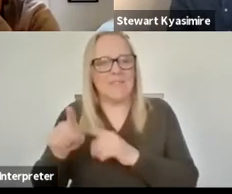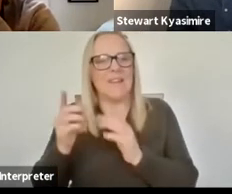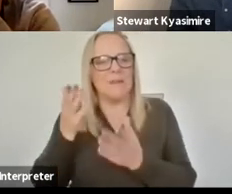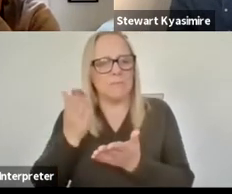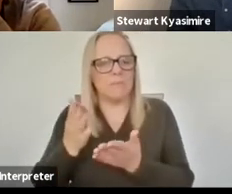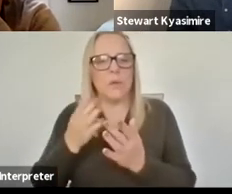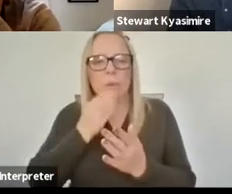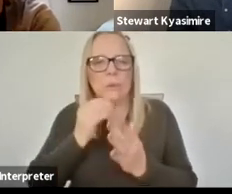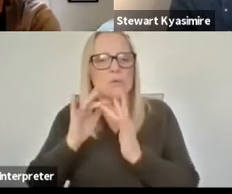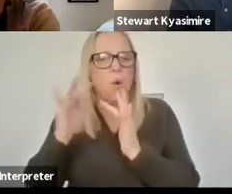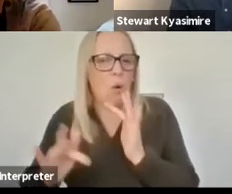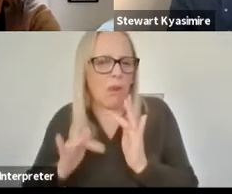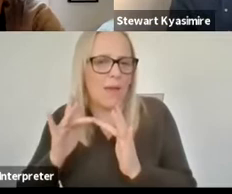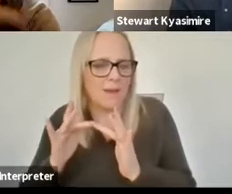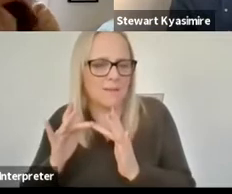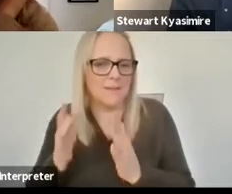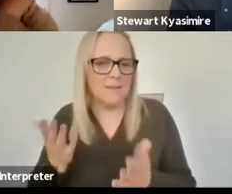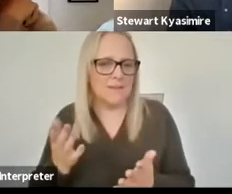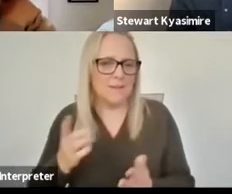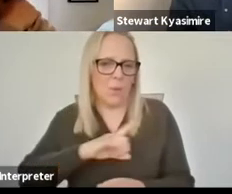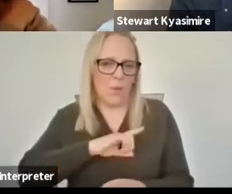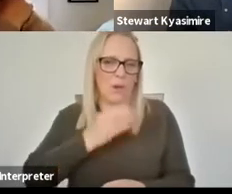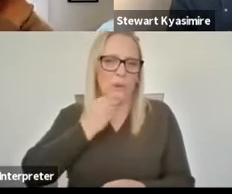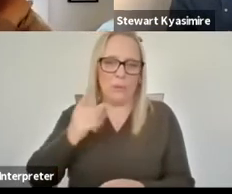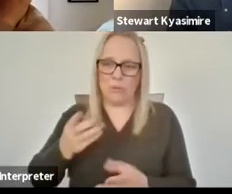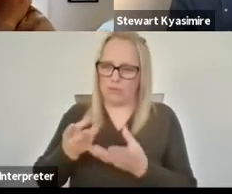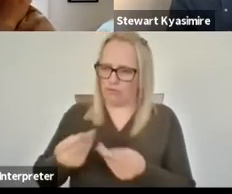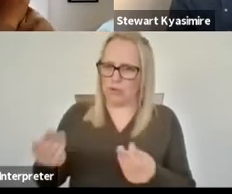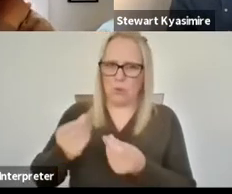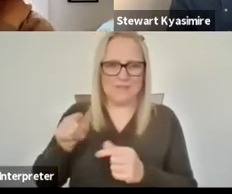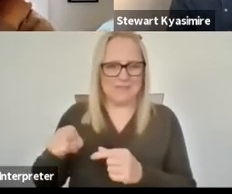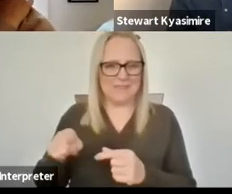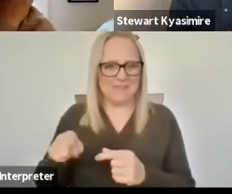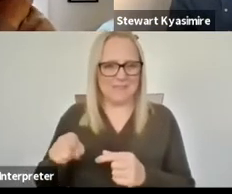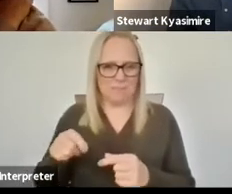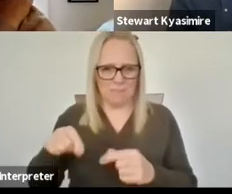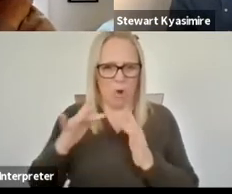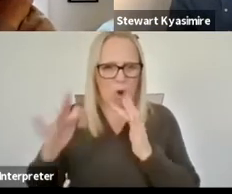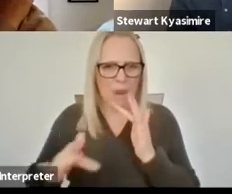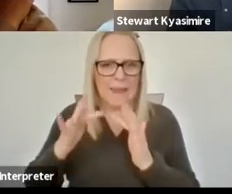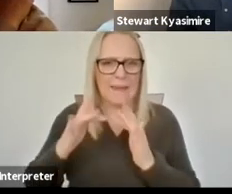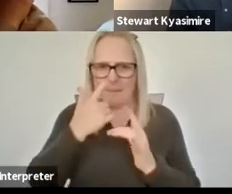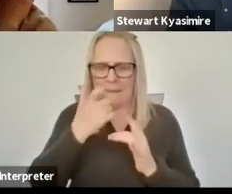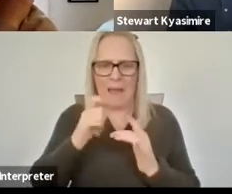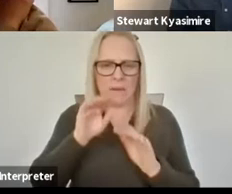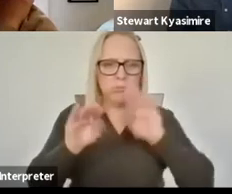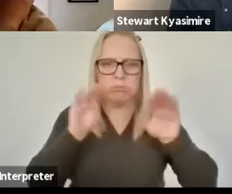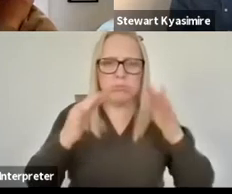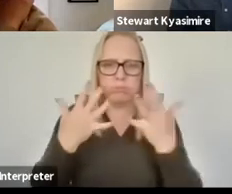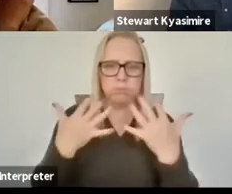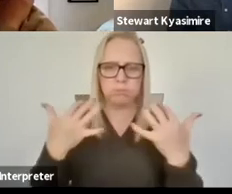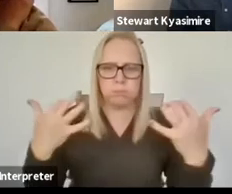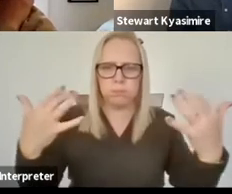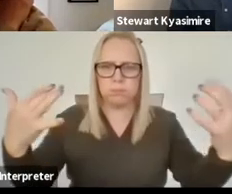use of the of the resources that that might that might provide in terms of you know the mass audiences that they can reach and different temporalities and all of that um